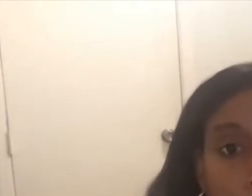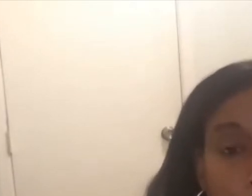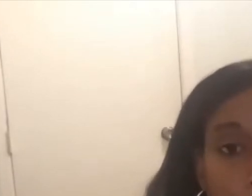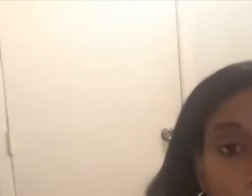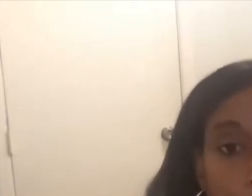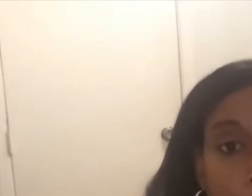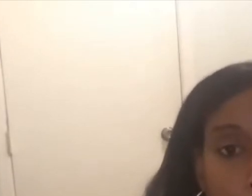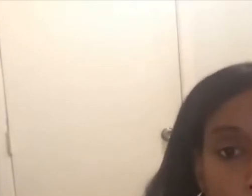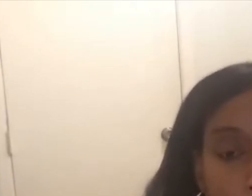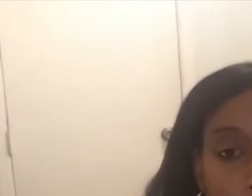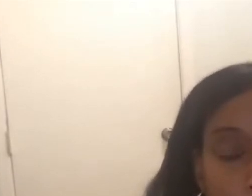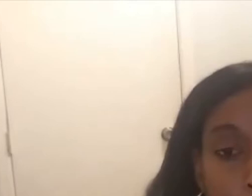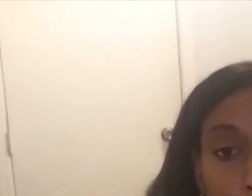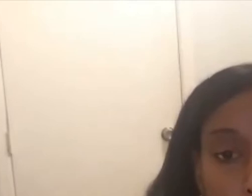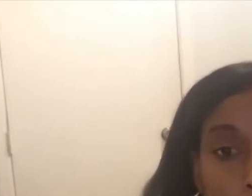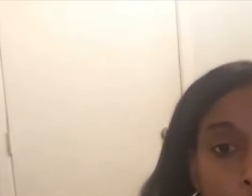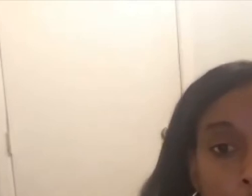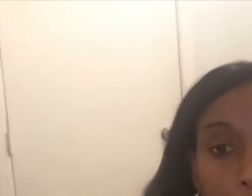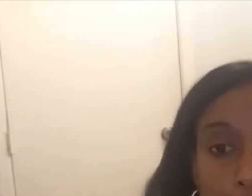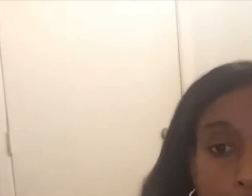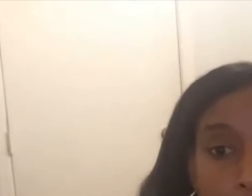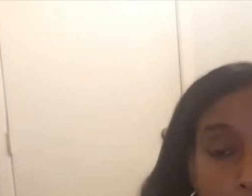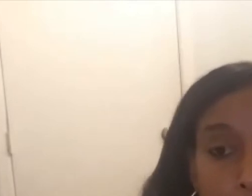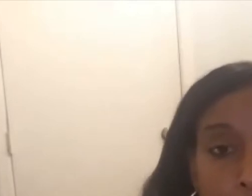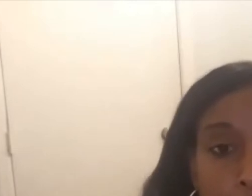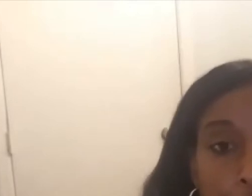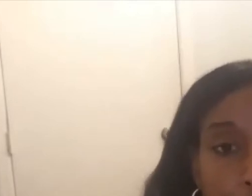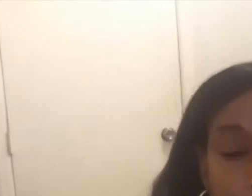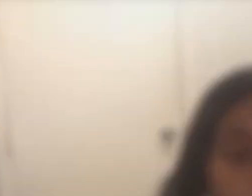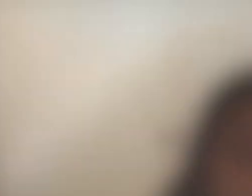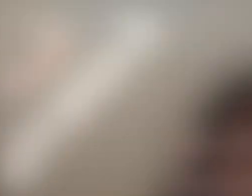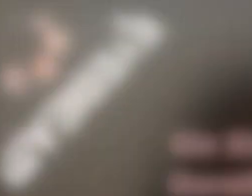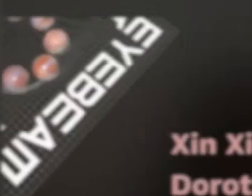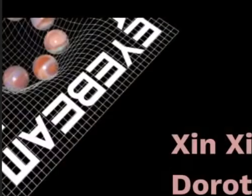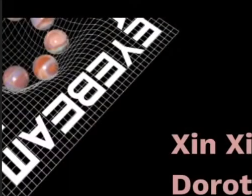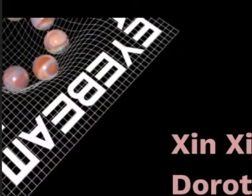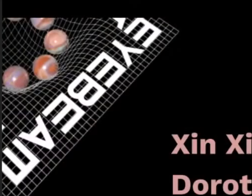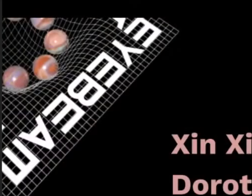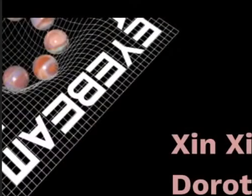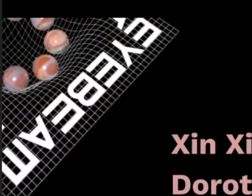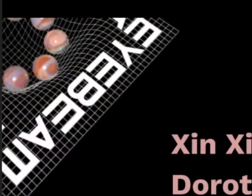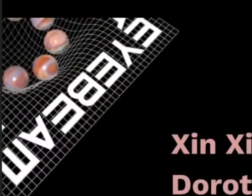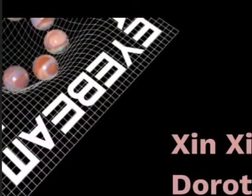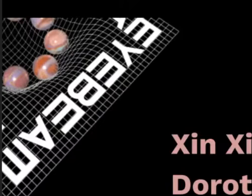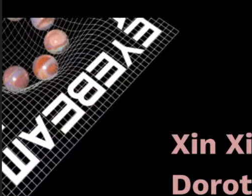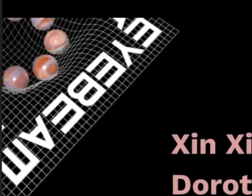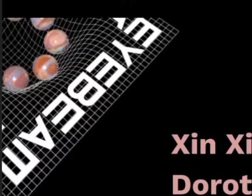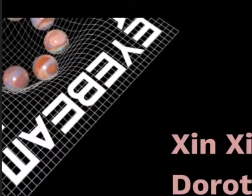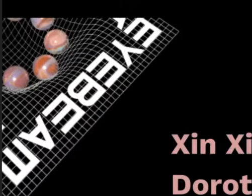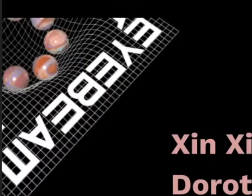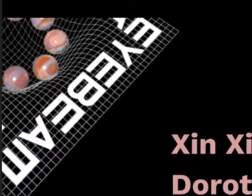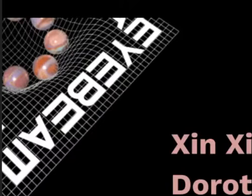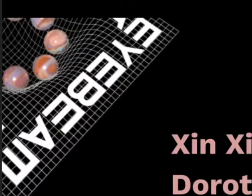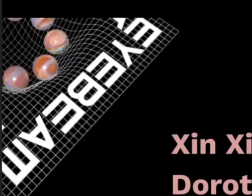move into a conversation between Dorothy Santos and Xing Xing. Welcome, Dorothy and Xing. I'm so